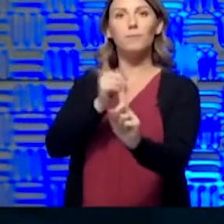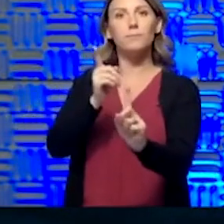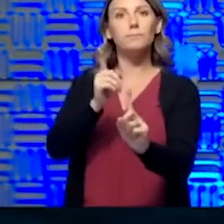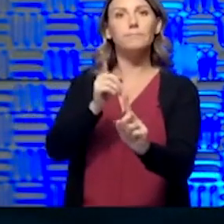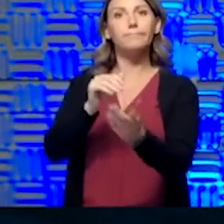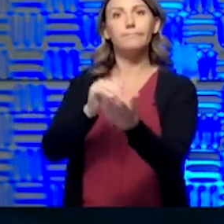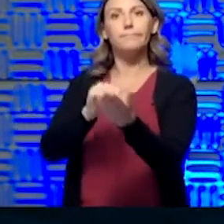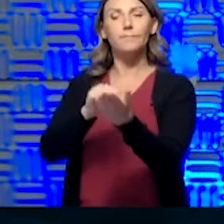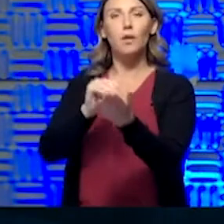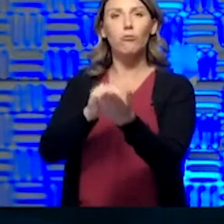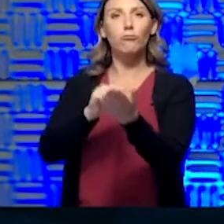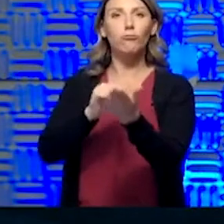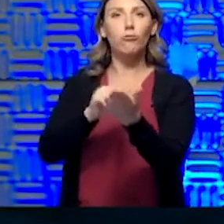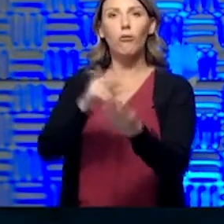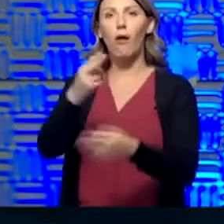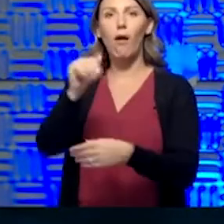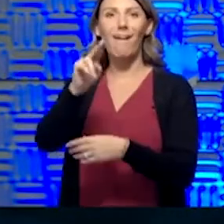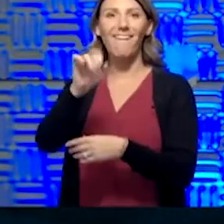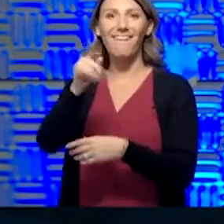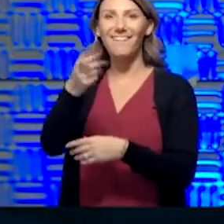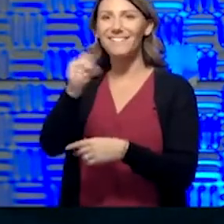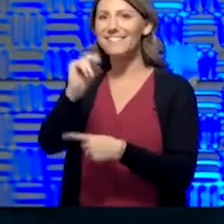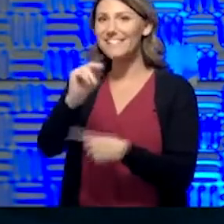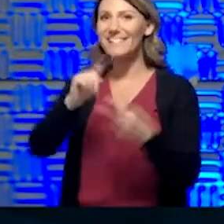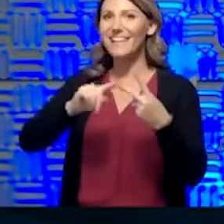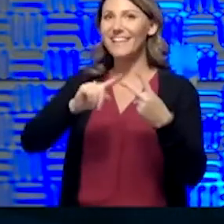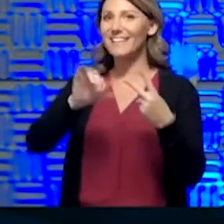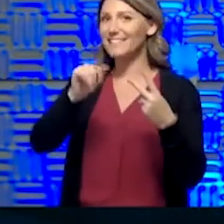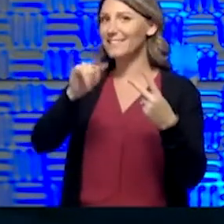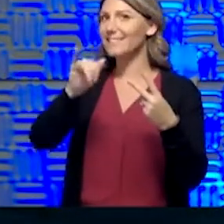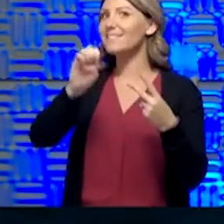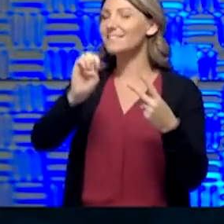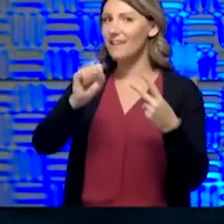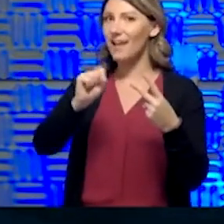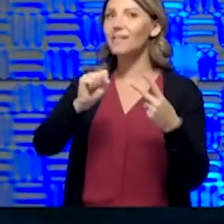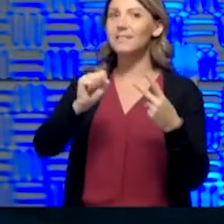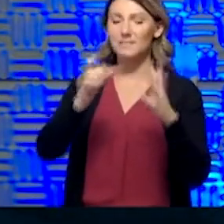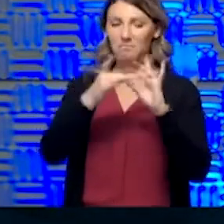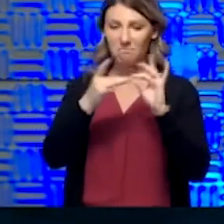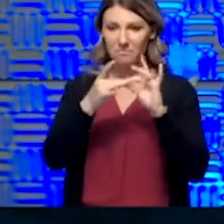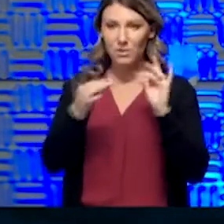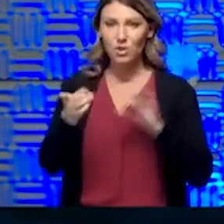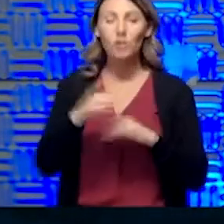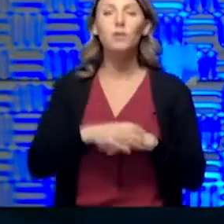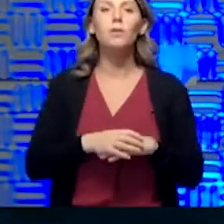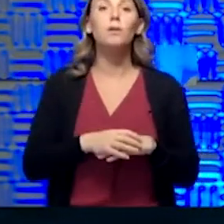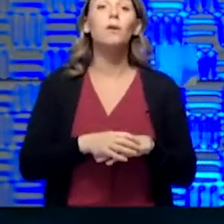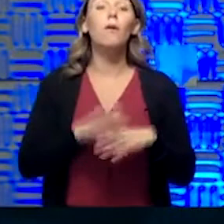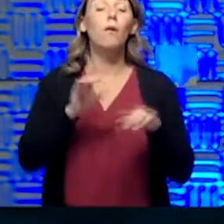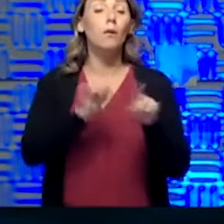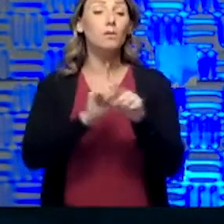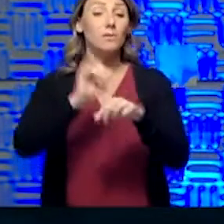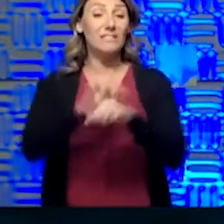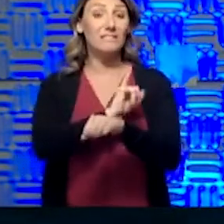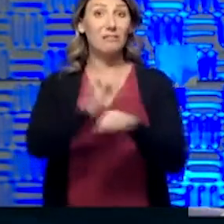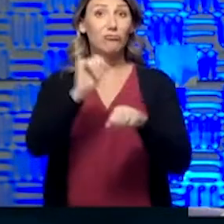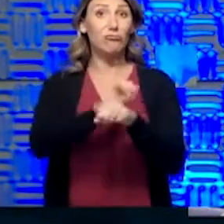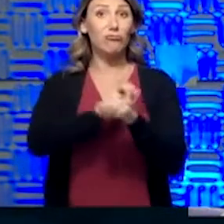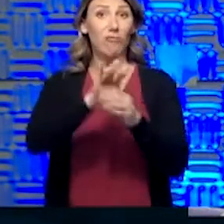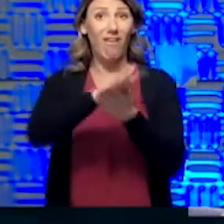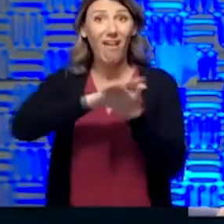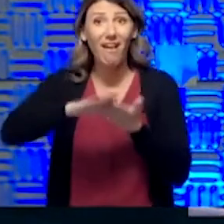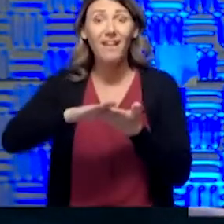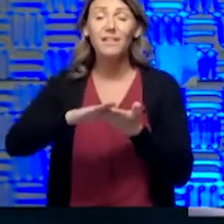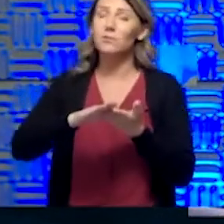Stites just mentioned. But I think there'll be profound interest in industrial hygiene and what is it that we need to do at work settings. Yeah,